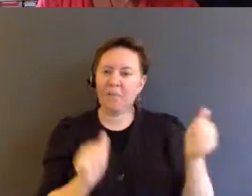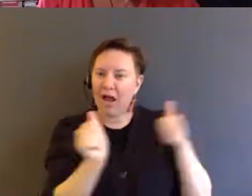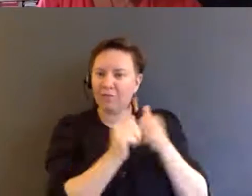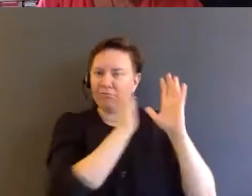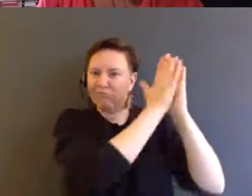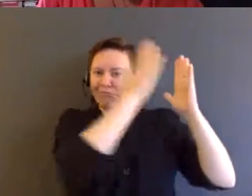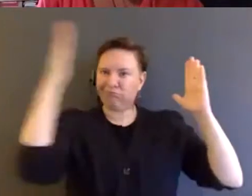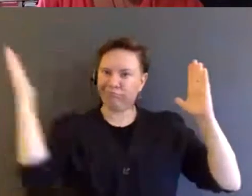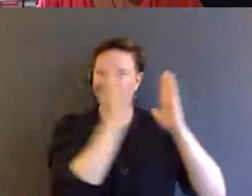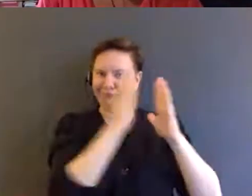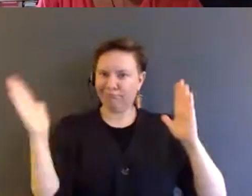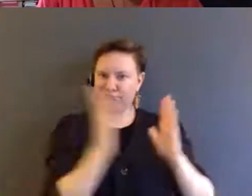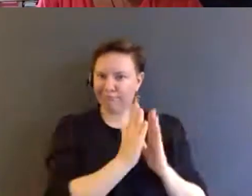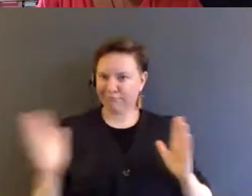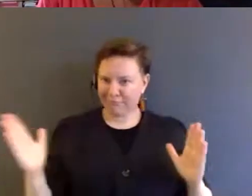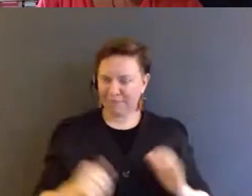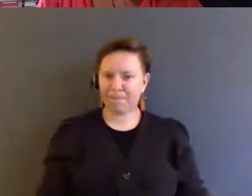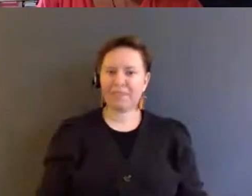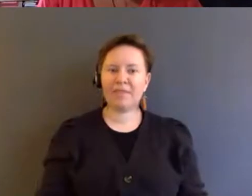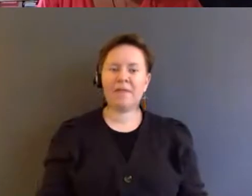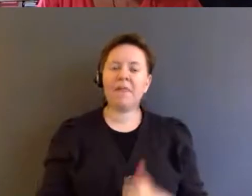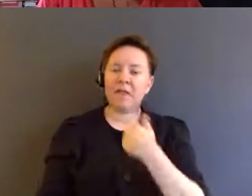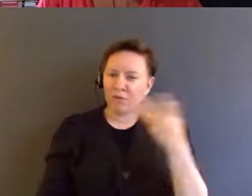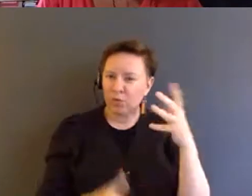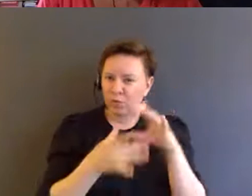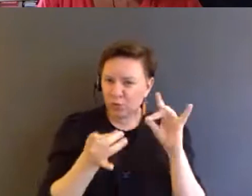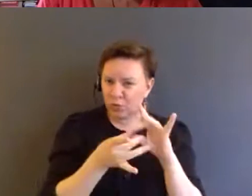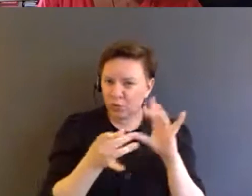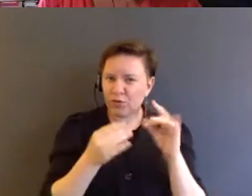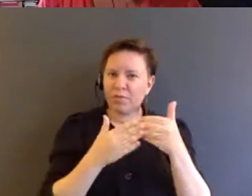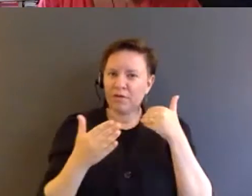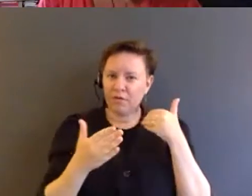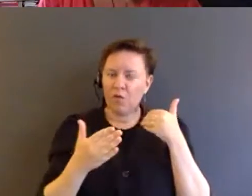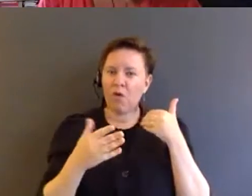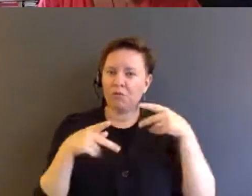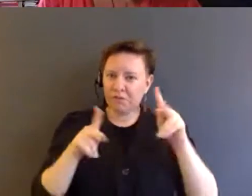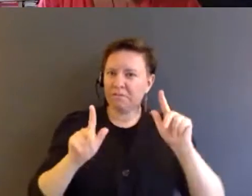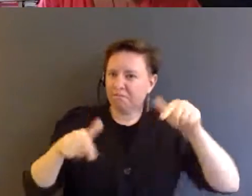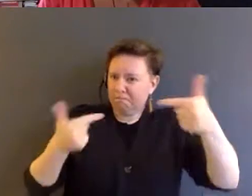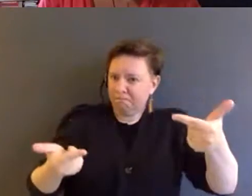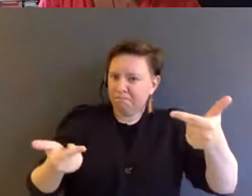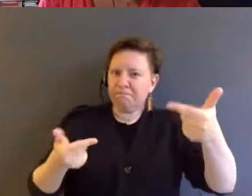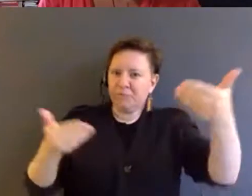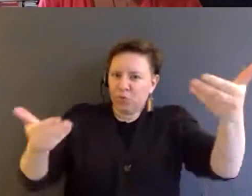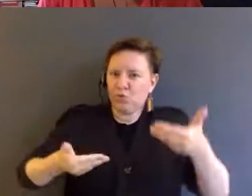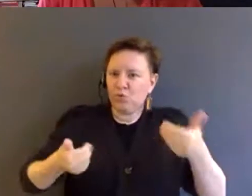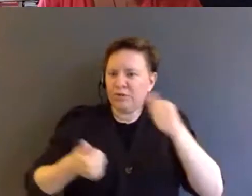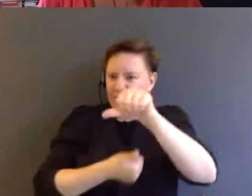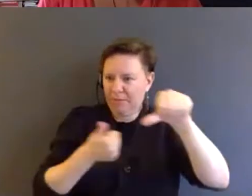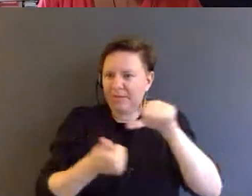books. A few notes before I let Erica and Dean take it away and introduce themselves as well,